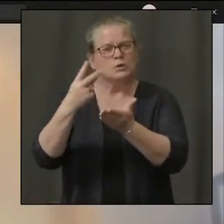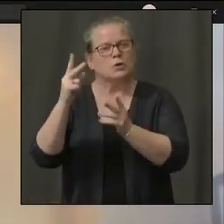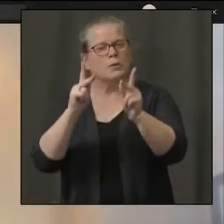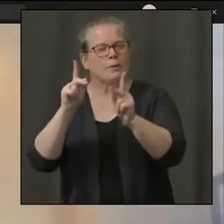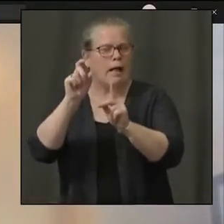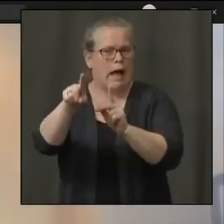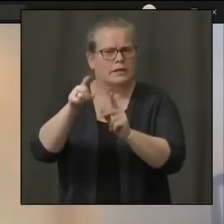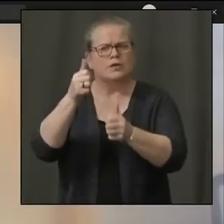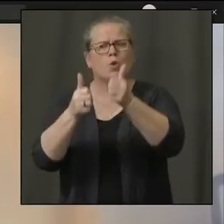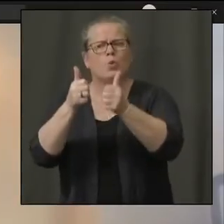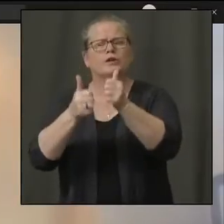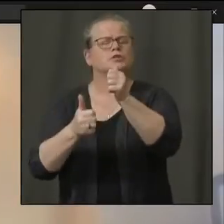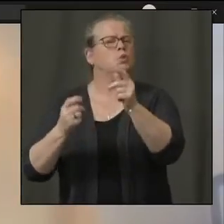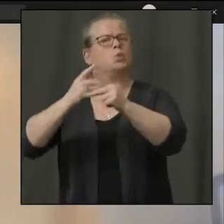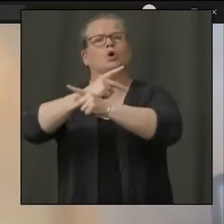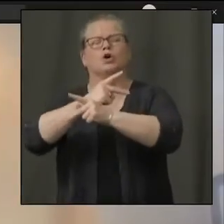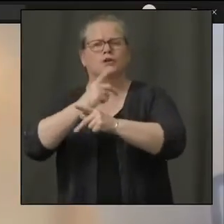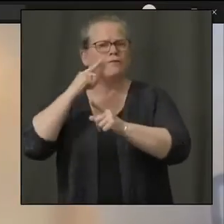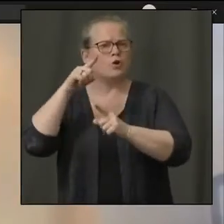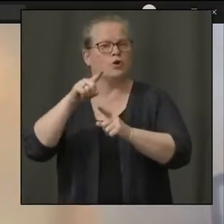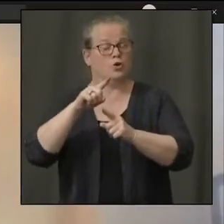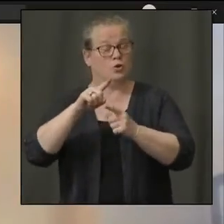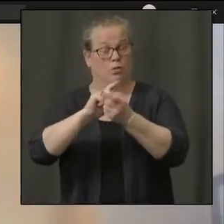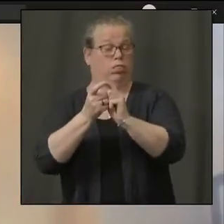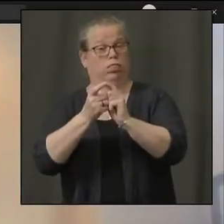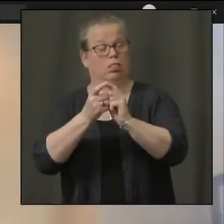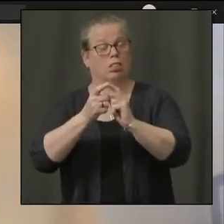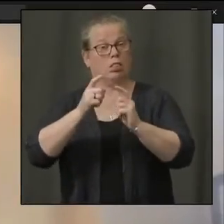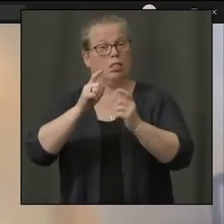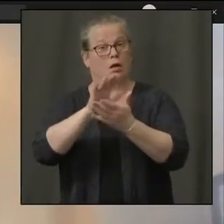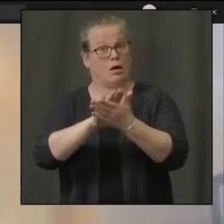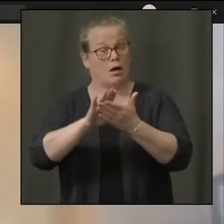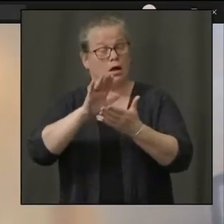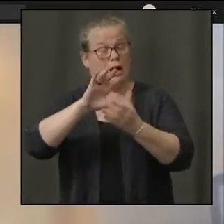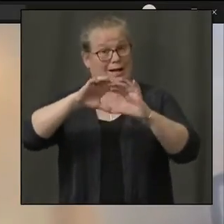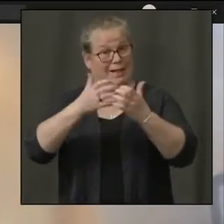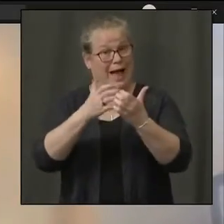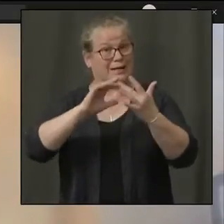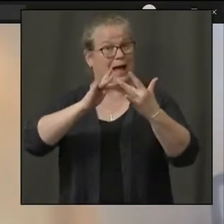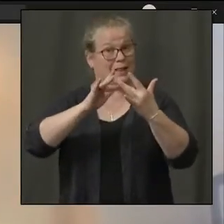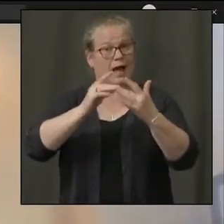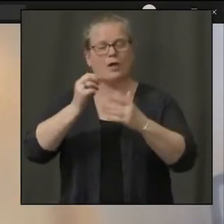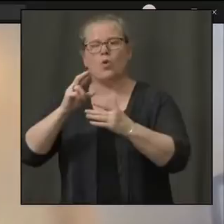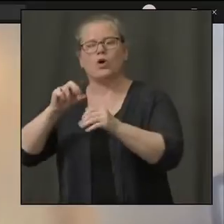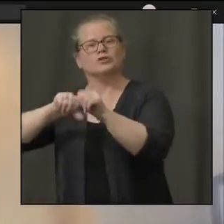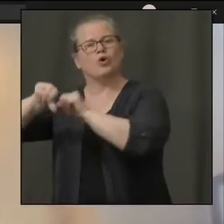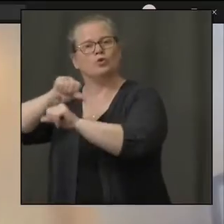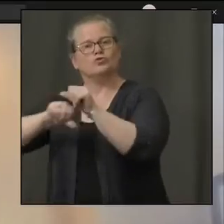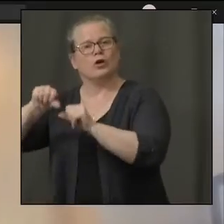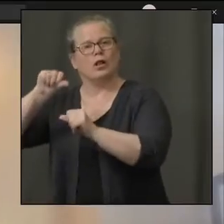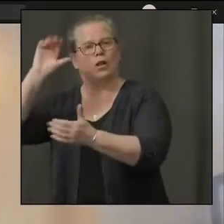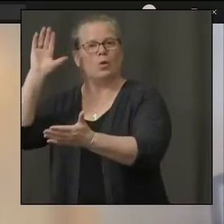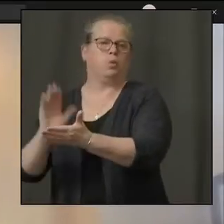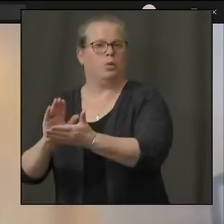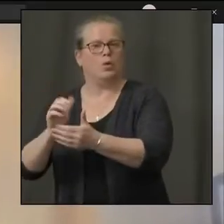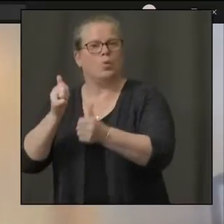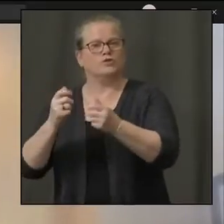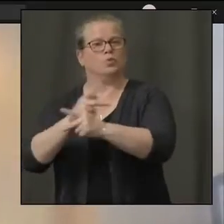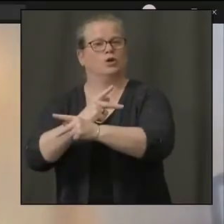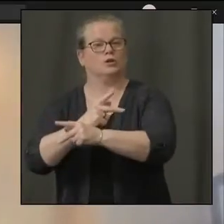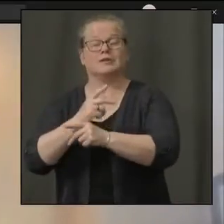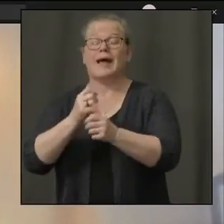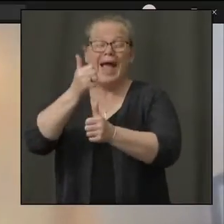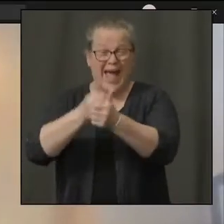adjustment or the social adjustments to being online? And every single student so far has said that that it's been the social